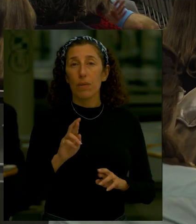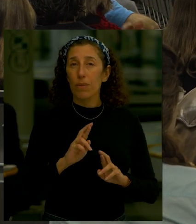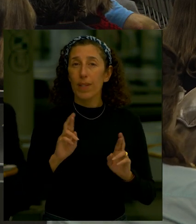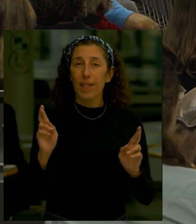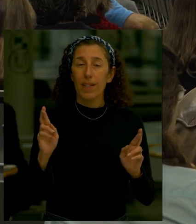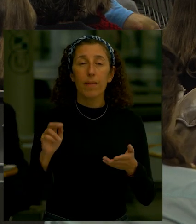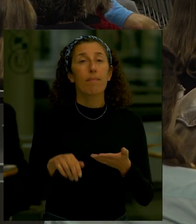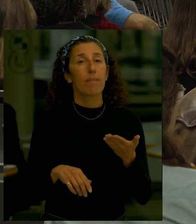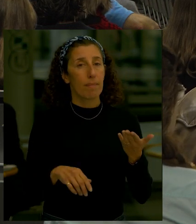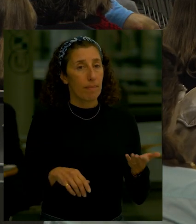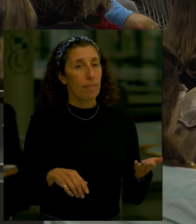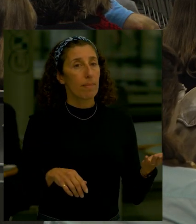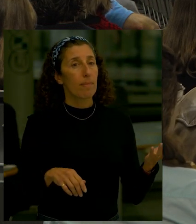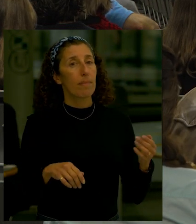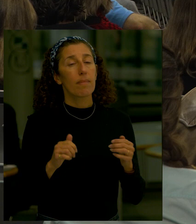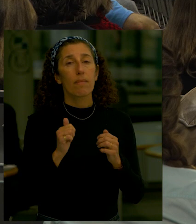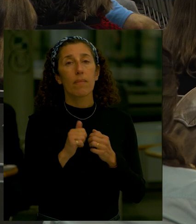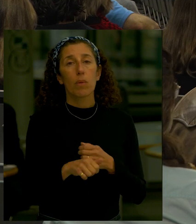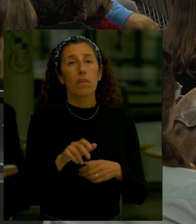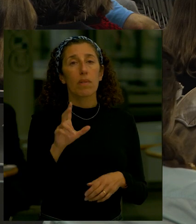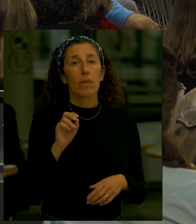through where we are in post 30%